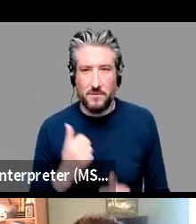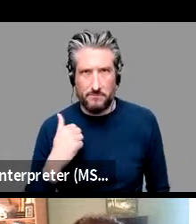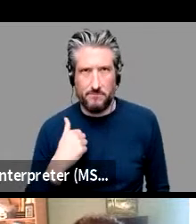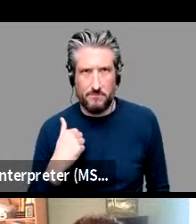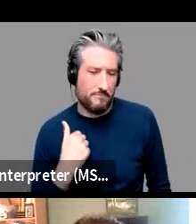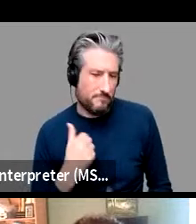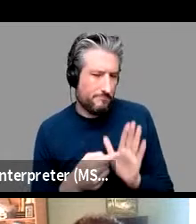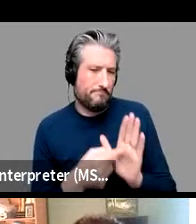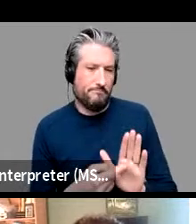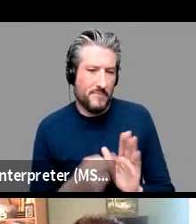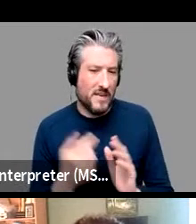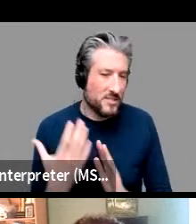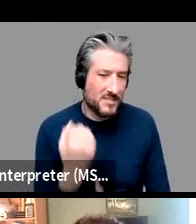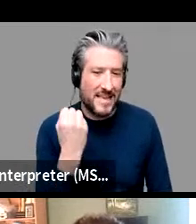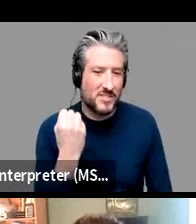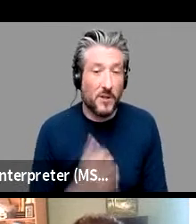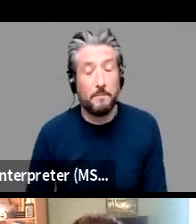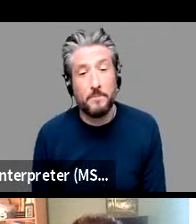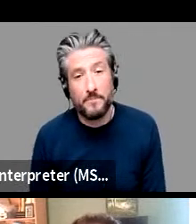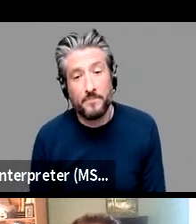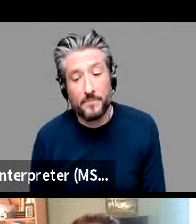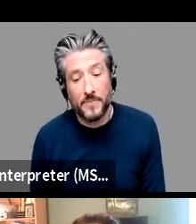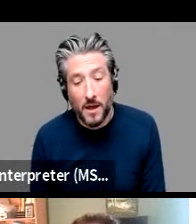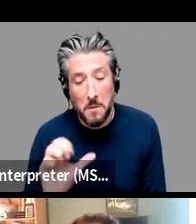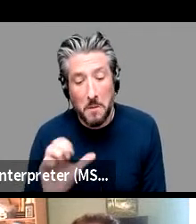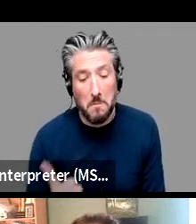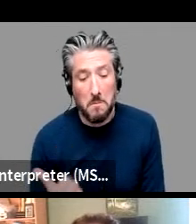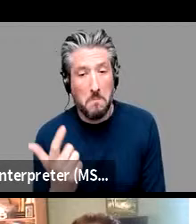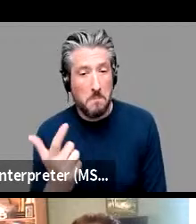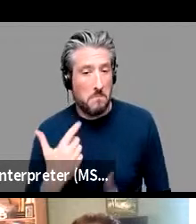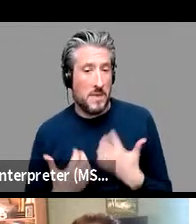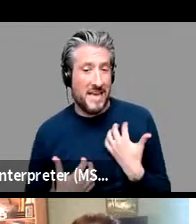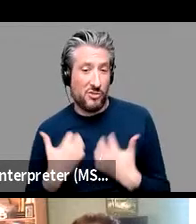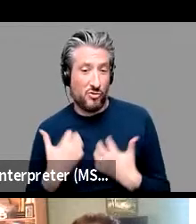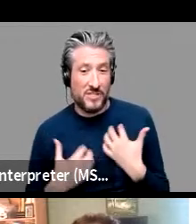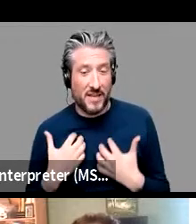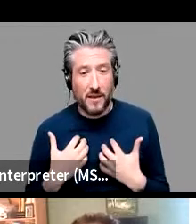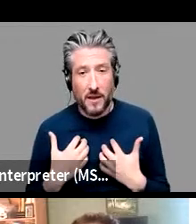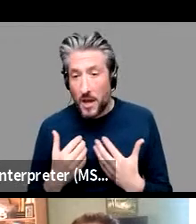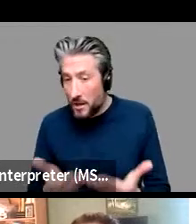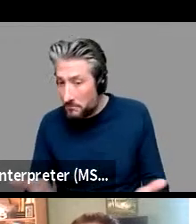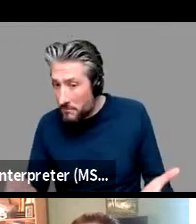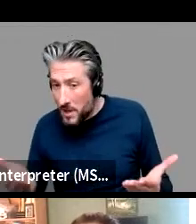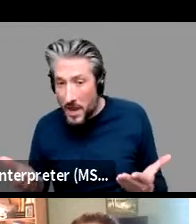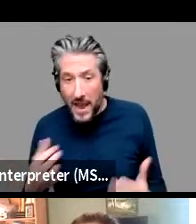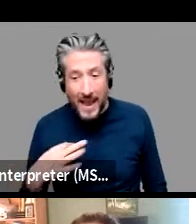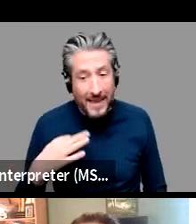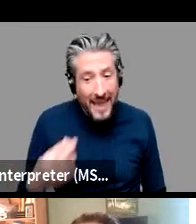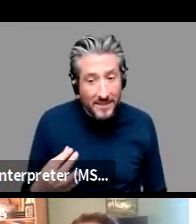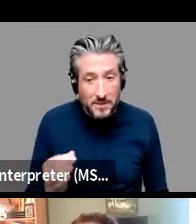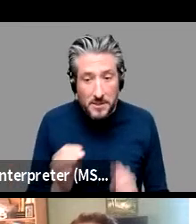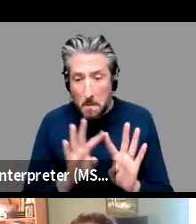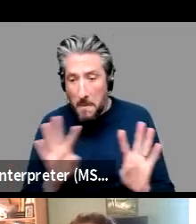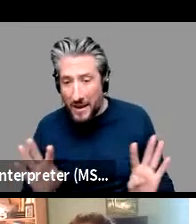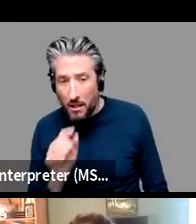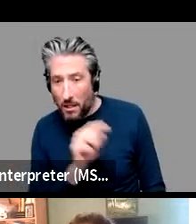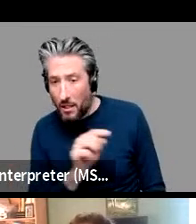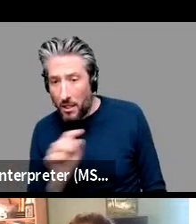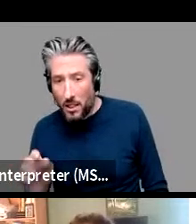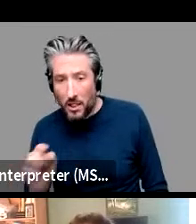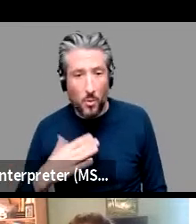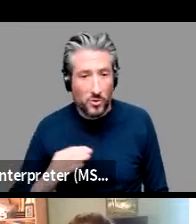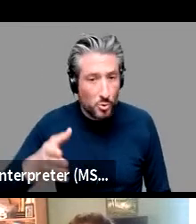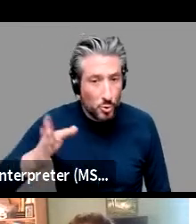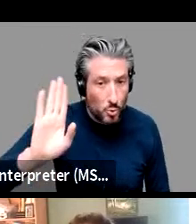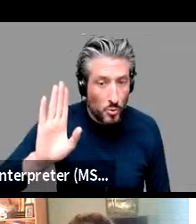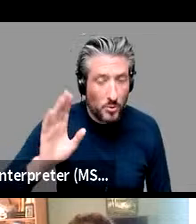successful yeah that's really interesting can we open up the floor to does it um do any of our guest panelists uh like jump in at lse your mics